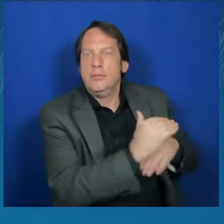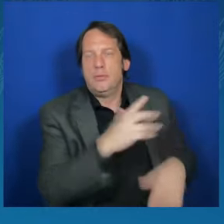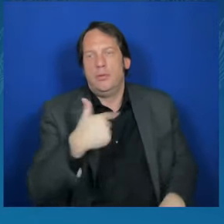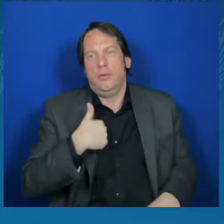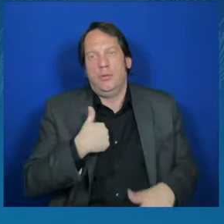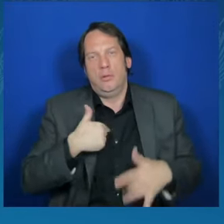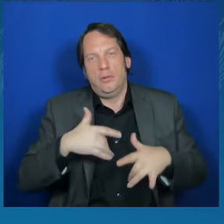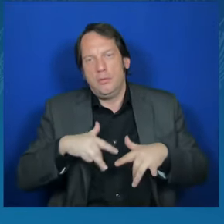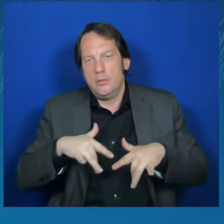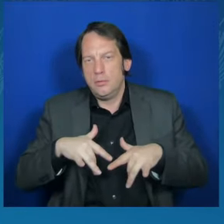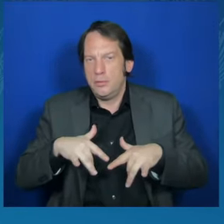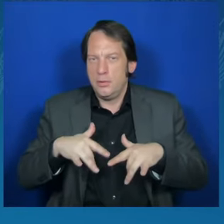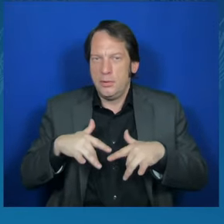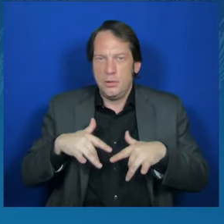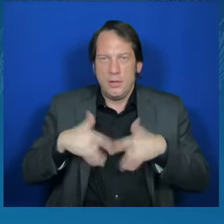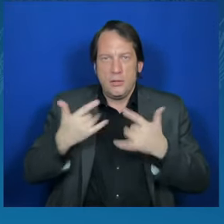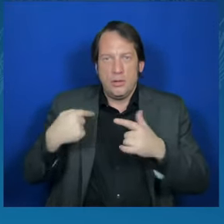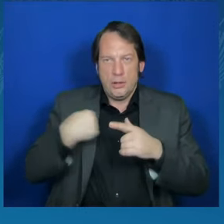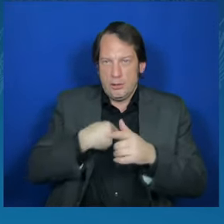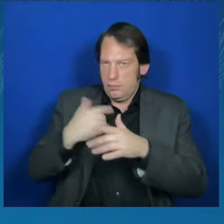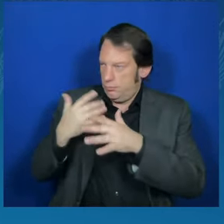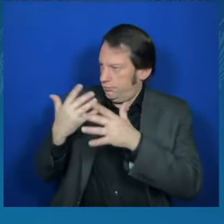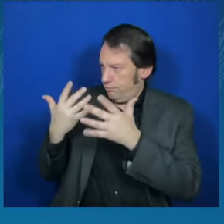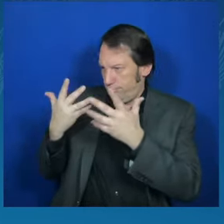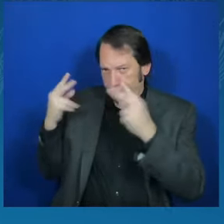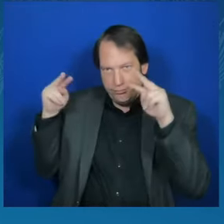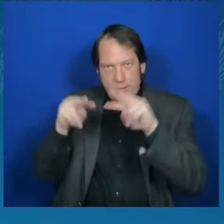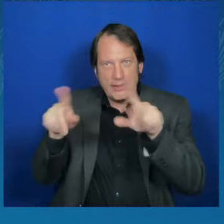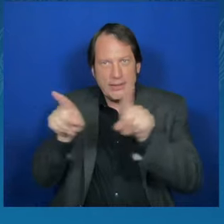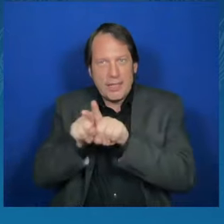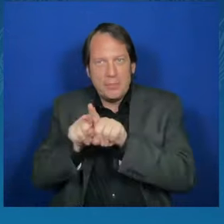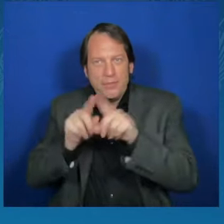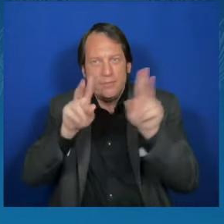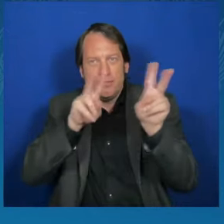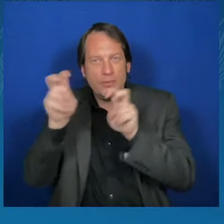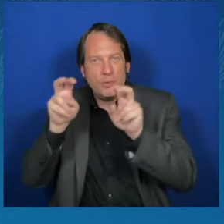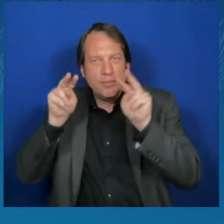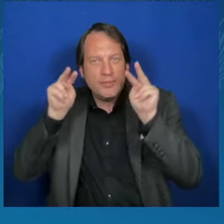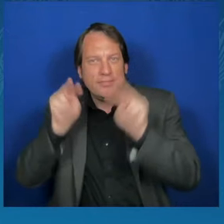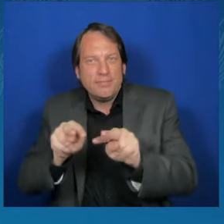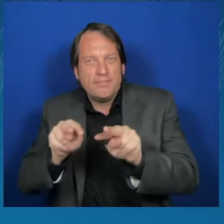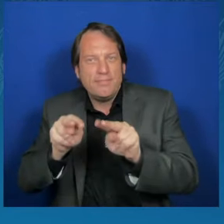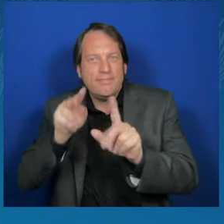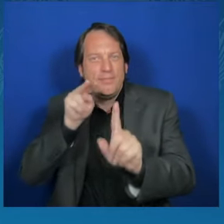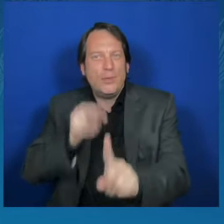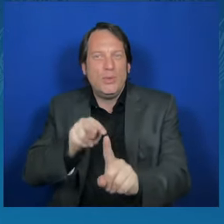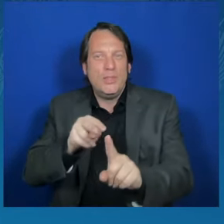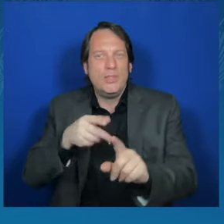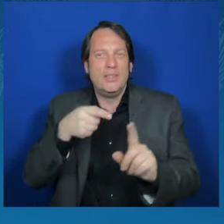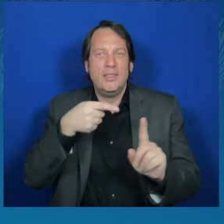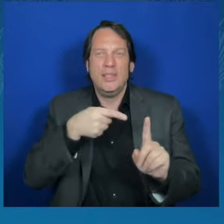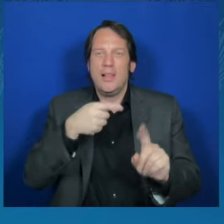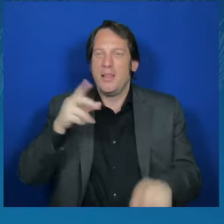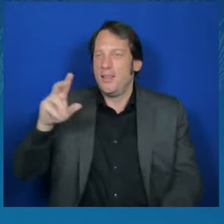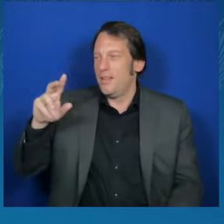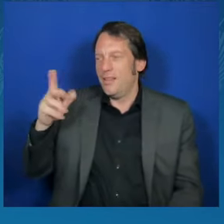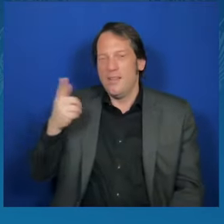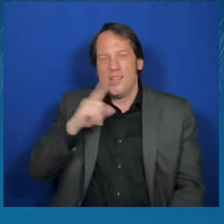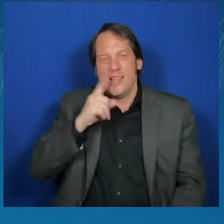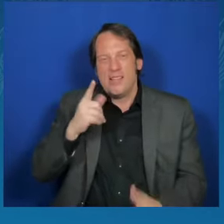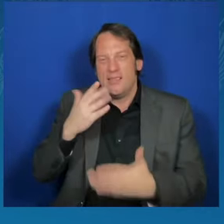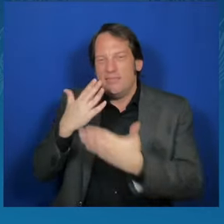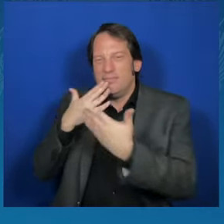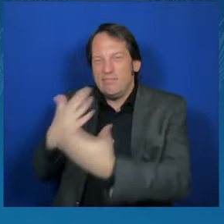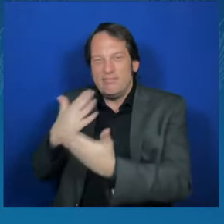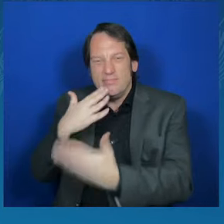President, I am grateful to you for our conversation. I thank you to all American people. I am extremely thankful